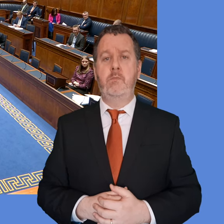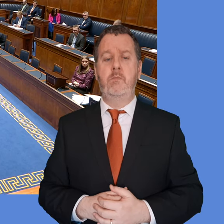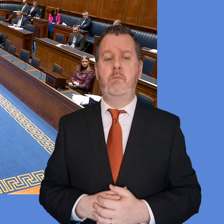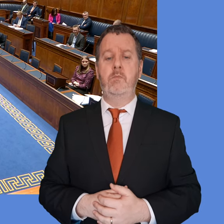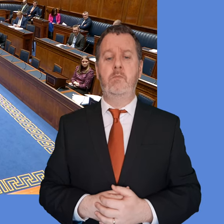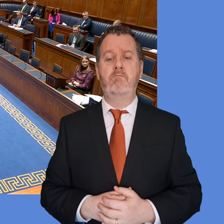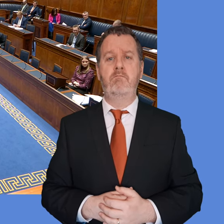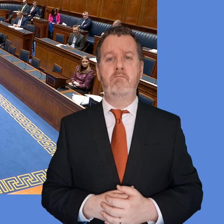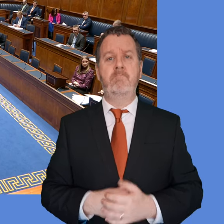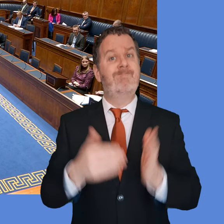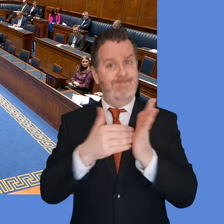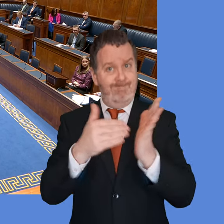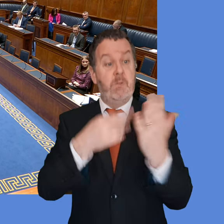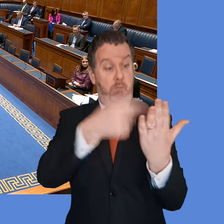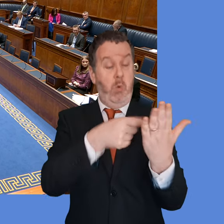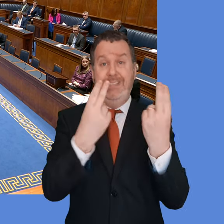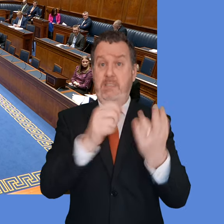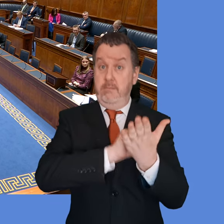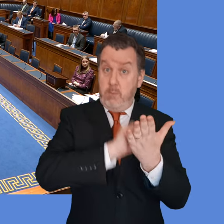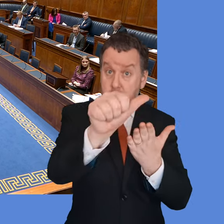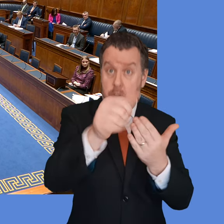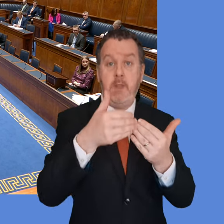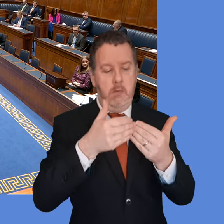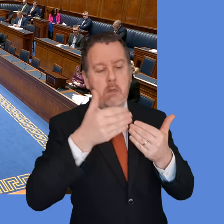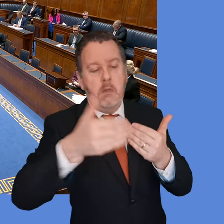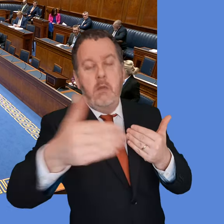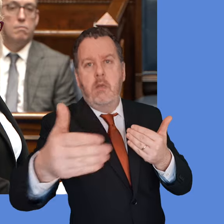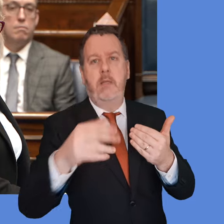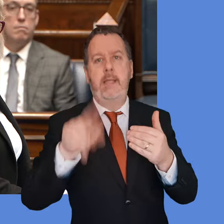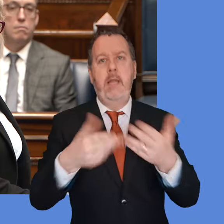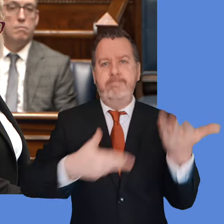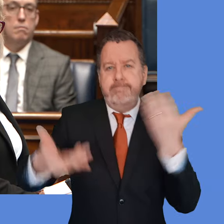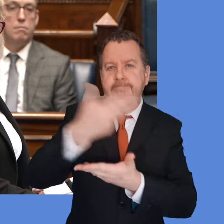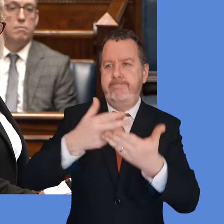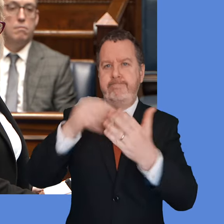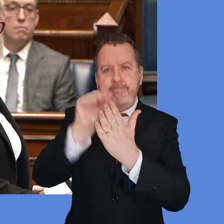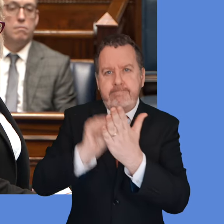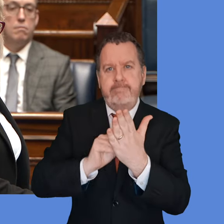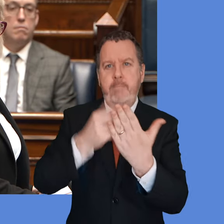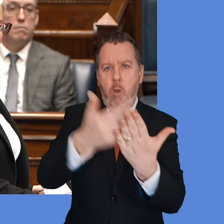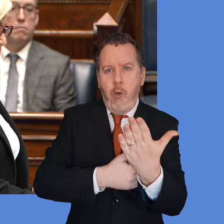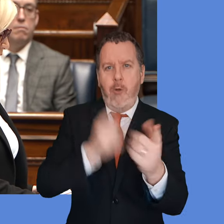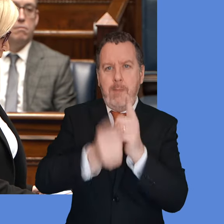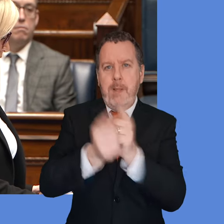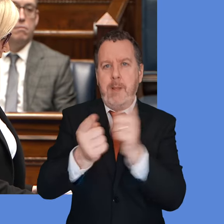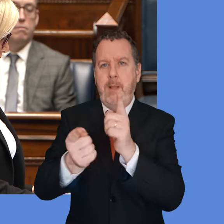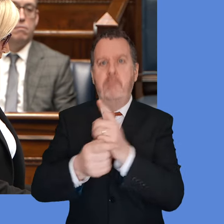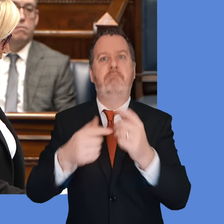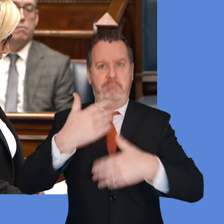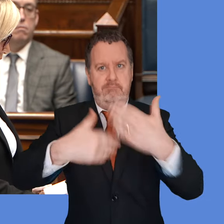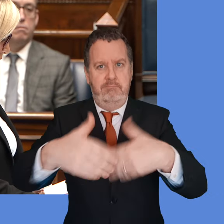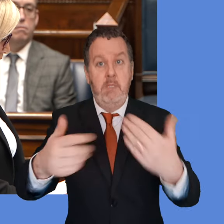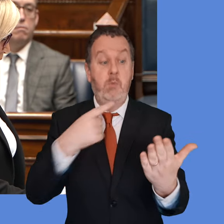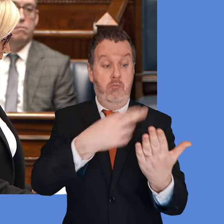Yes, I agree with you. I think it makes absolute sense for us to get the FICT report published and then move on to whatever legislative changes that we may need to make.